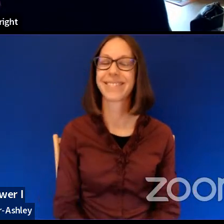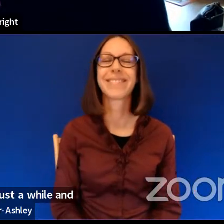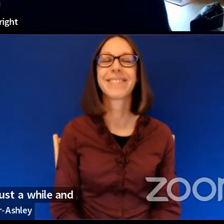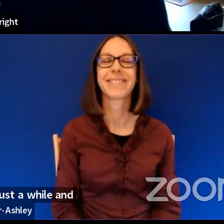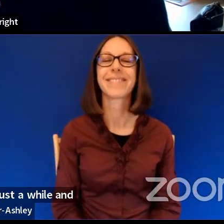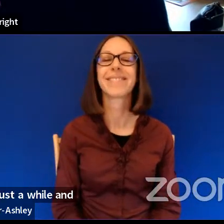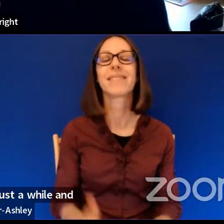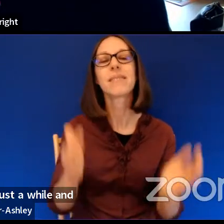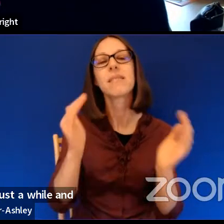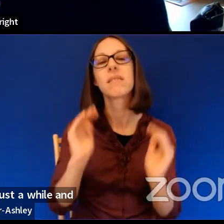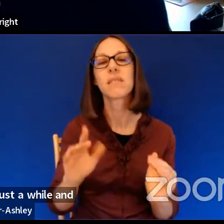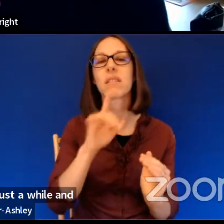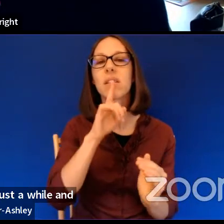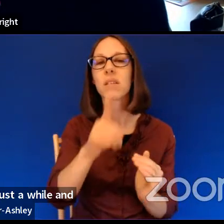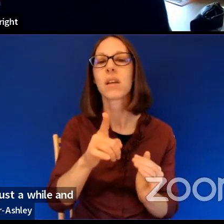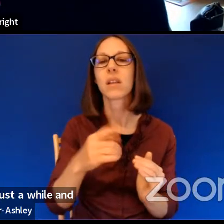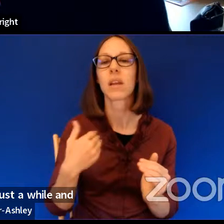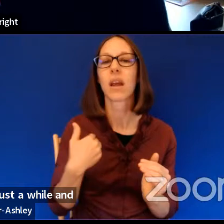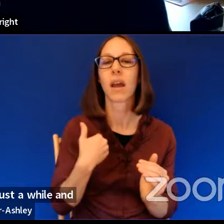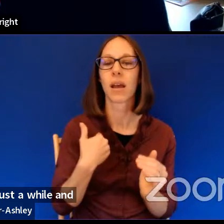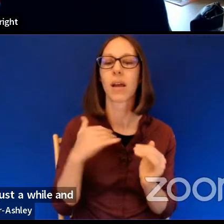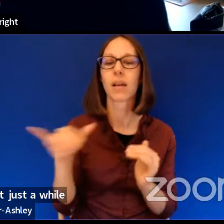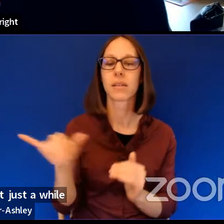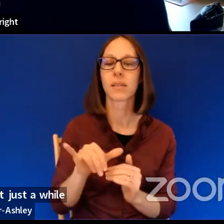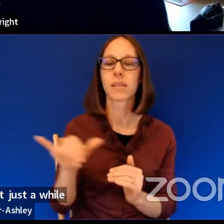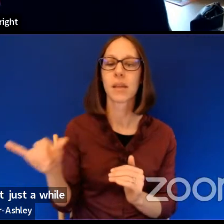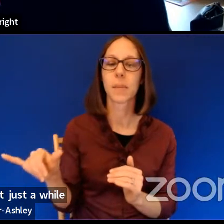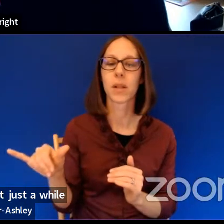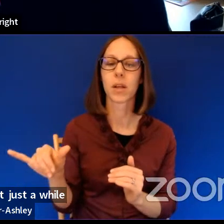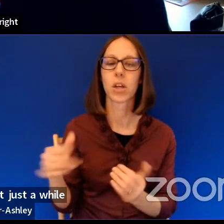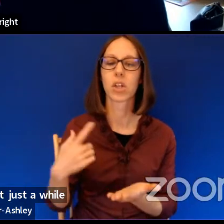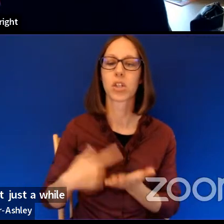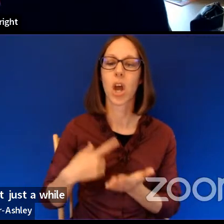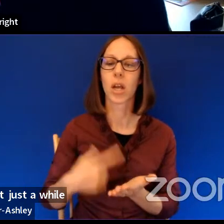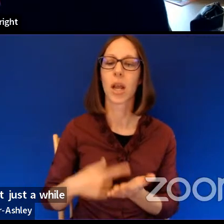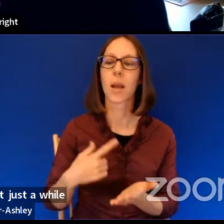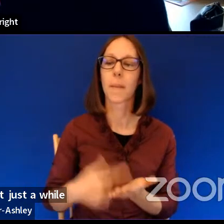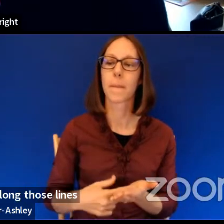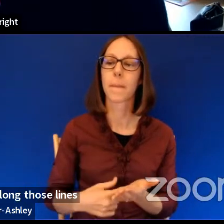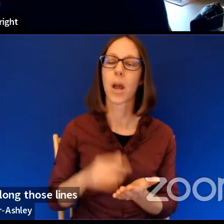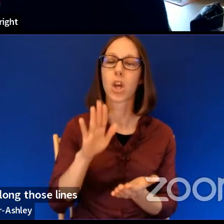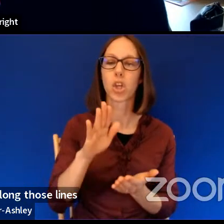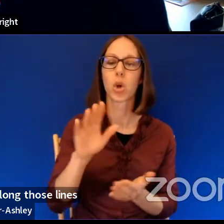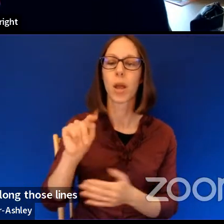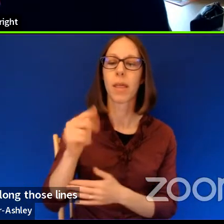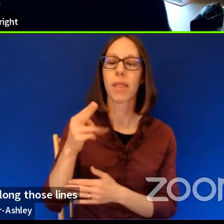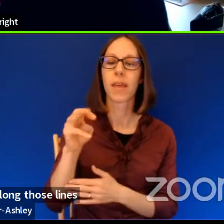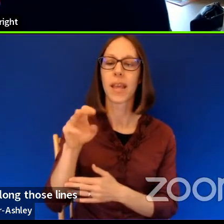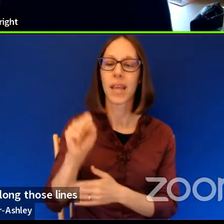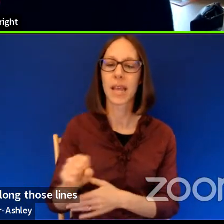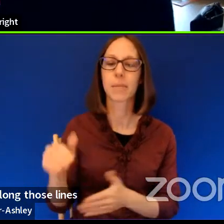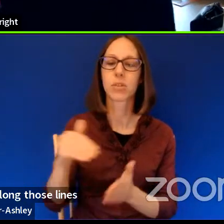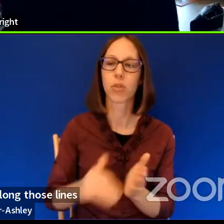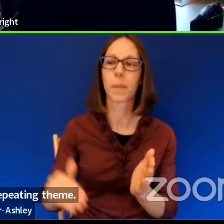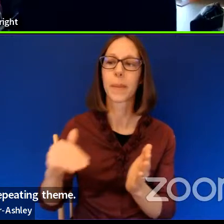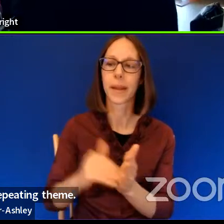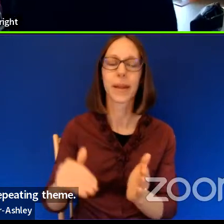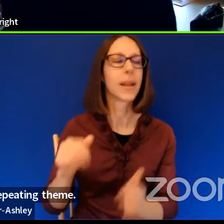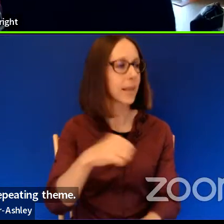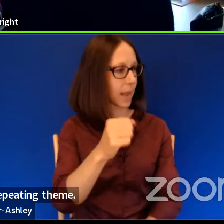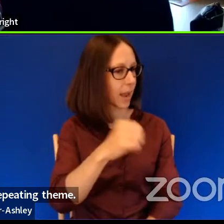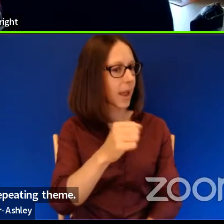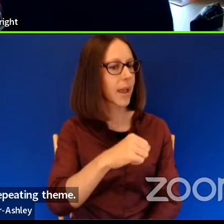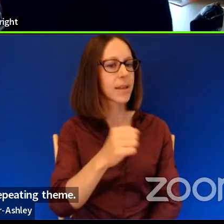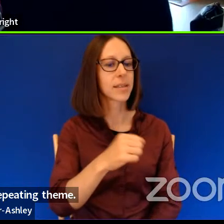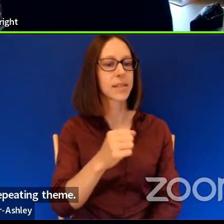we kind of had something along those lines, didn't we, with talking about his how the repeating themes, right? Yeah, I think so. And also